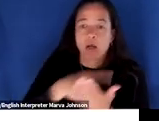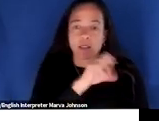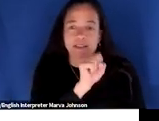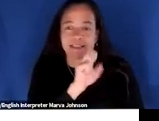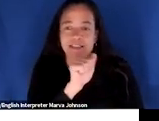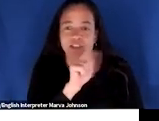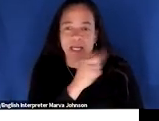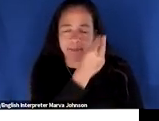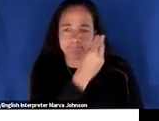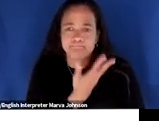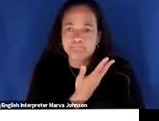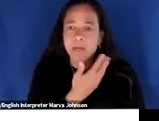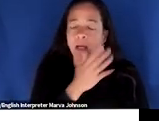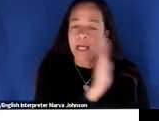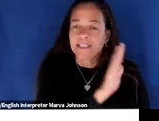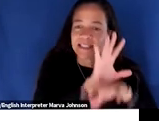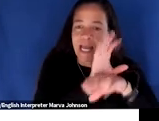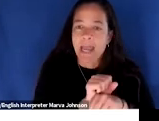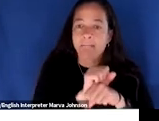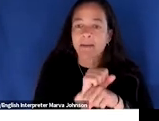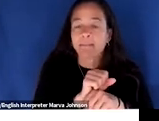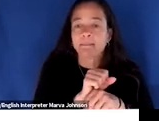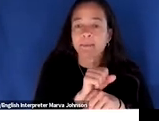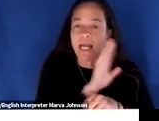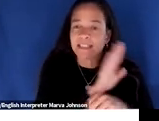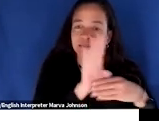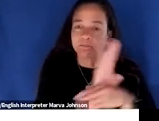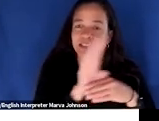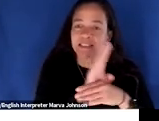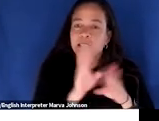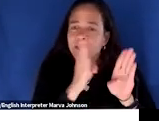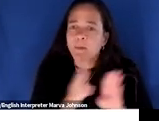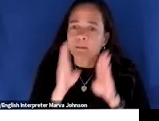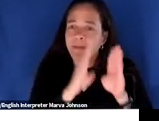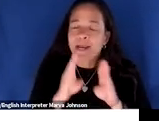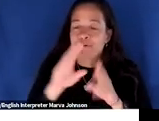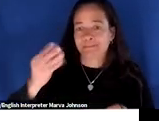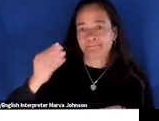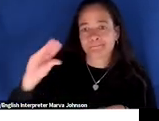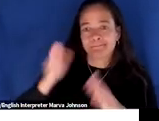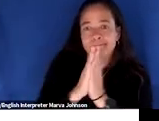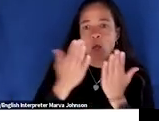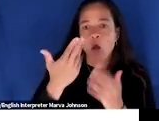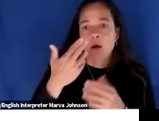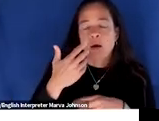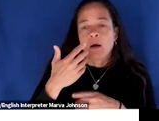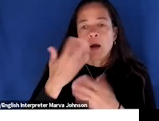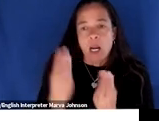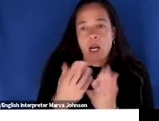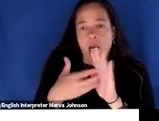habit his organization had of preparing hard copies of reports like books for his board meetings